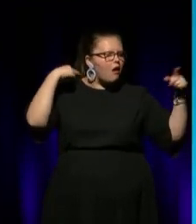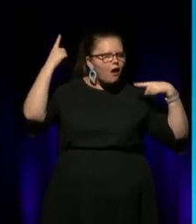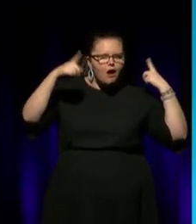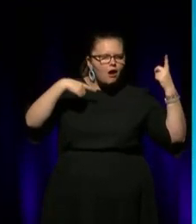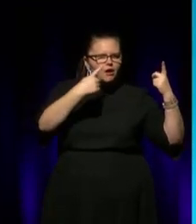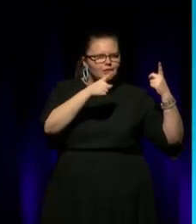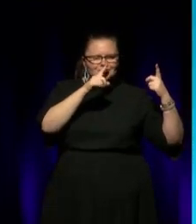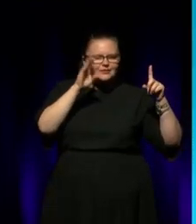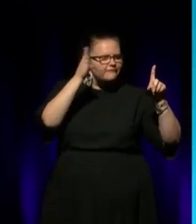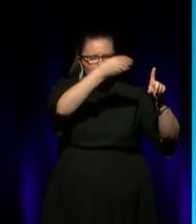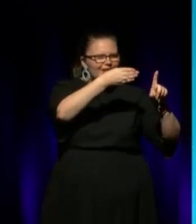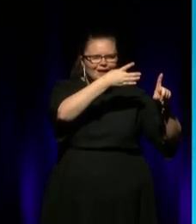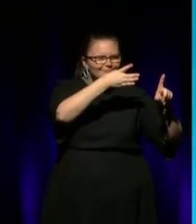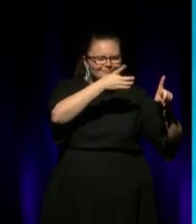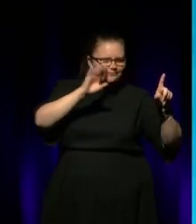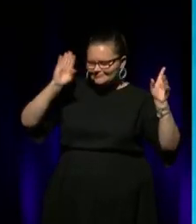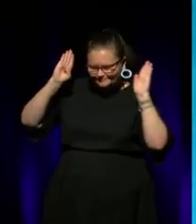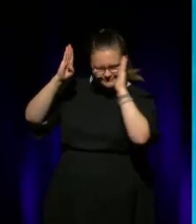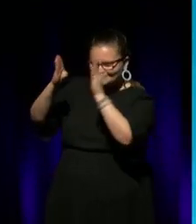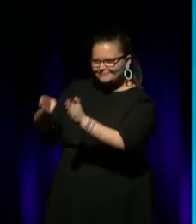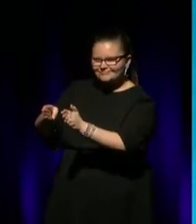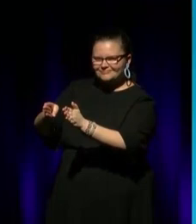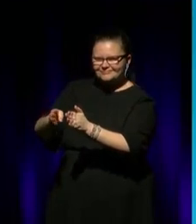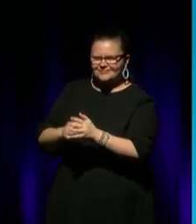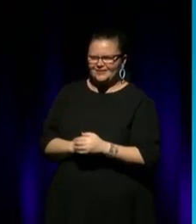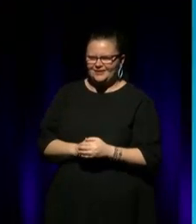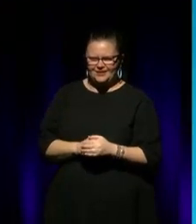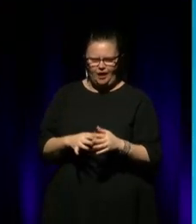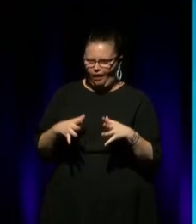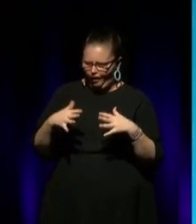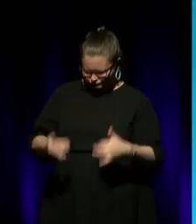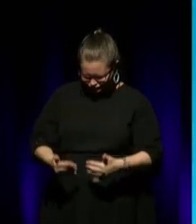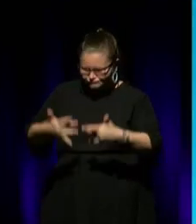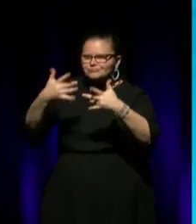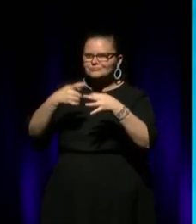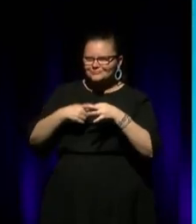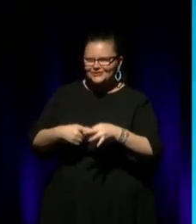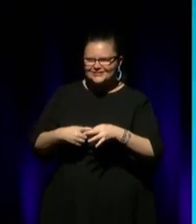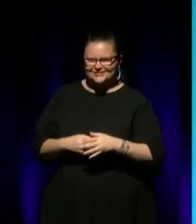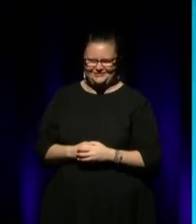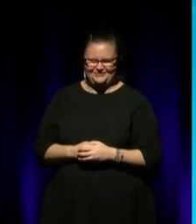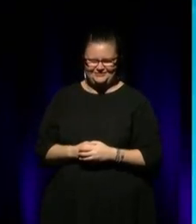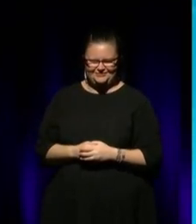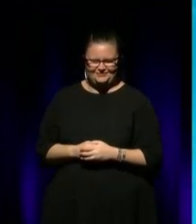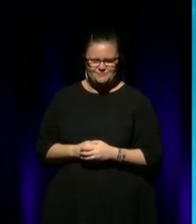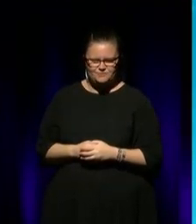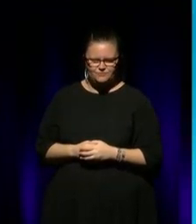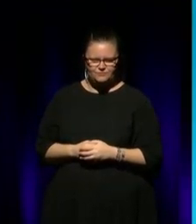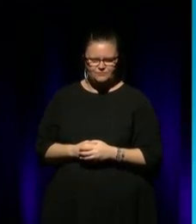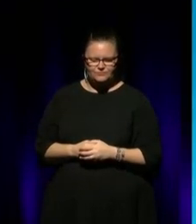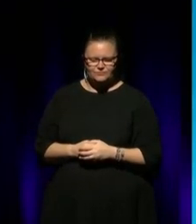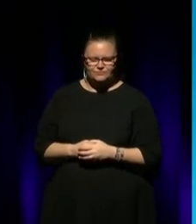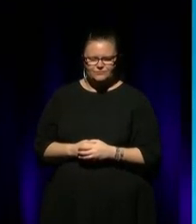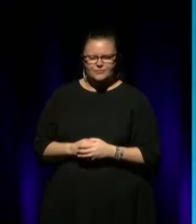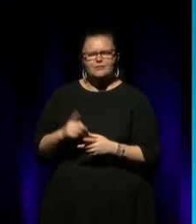of that done. Well, I'm going to get to a question from... Hey, there's a biggest mob of questions. But before I do, just to refer back